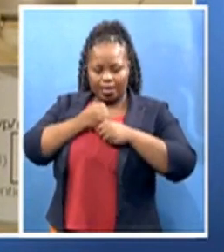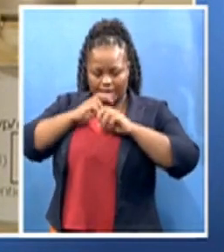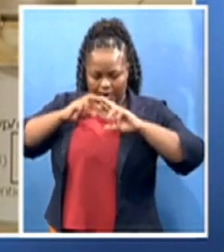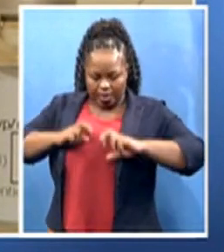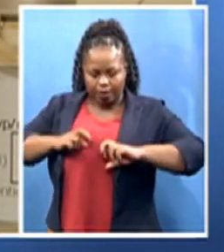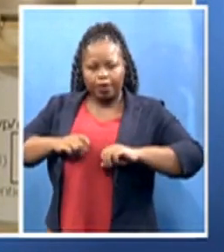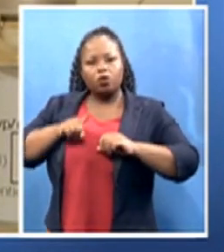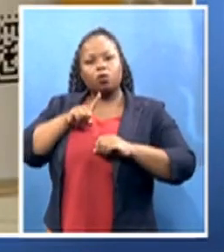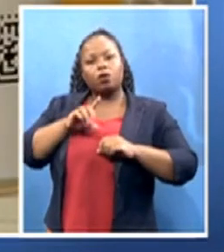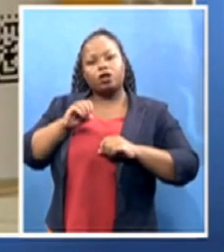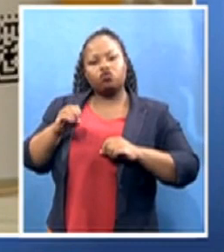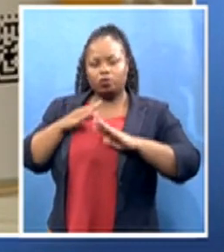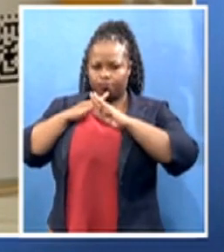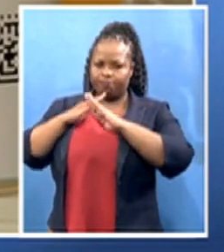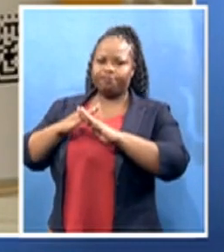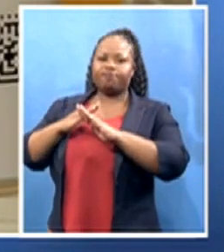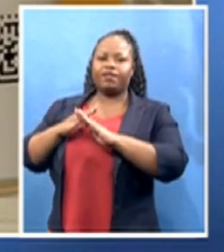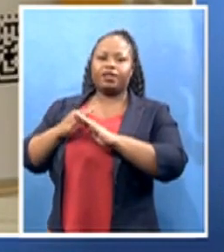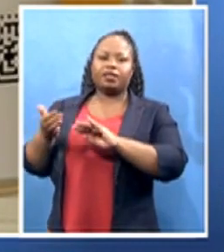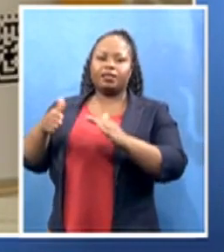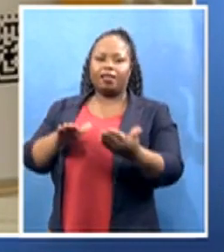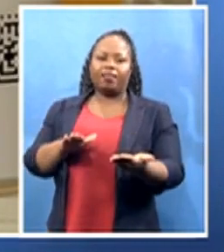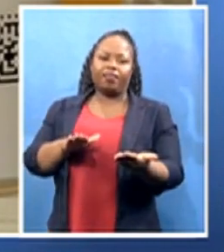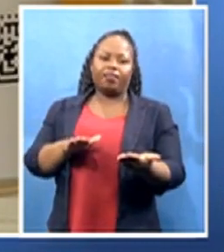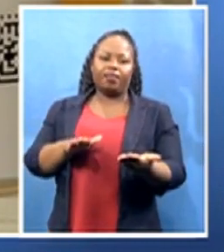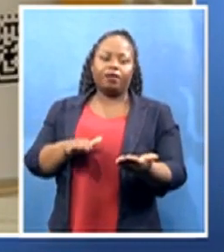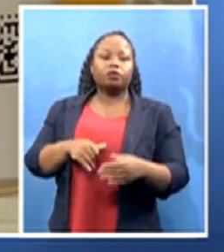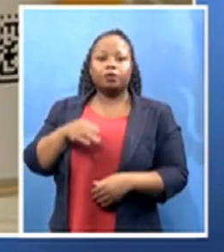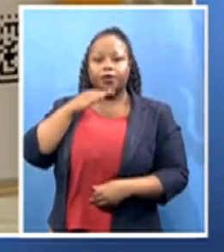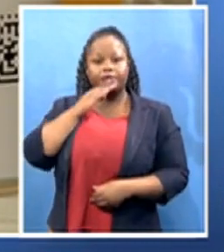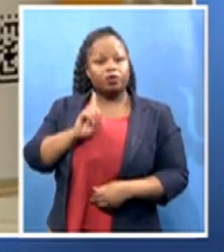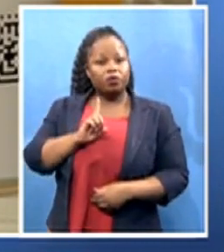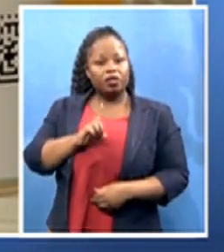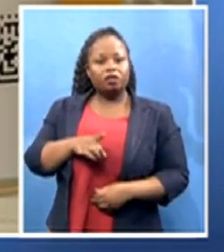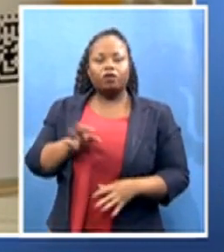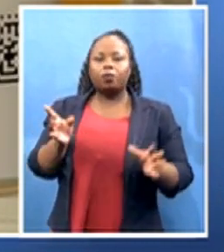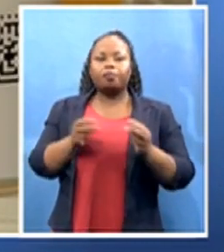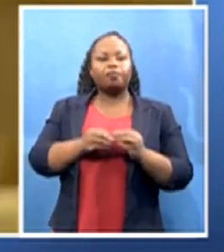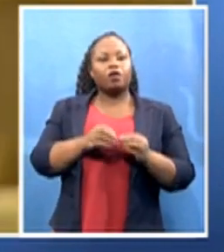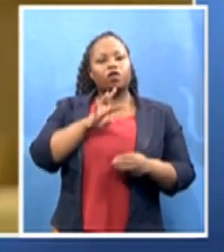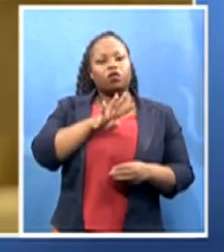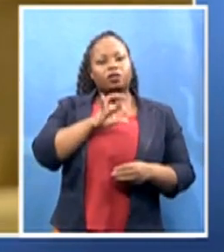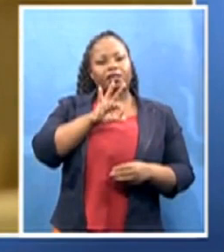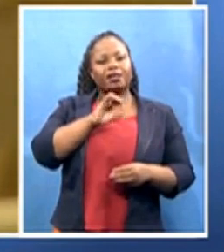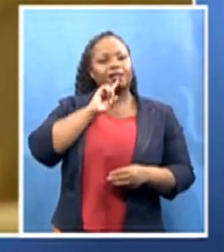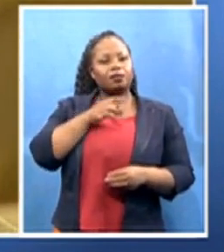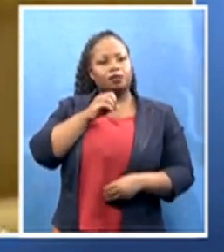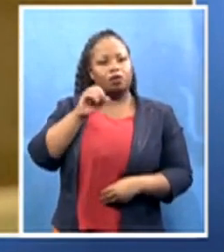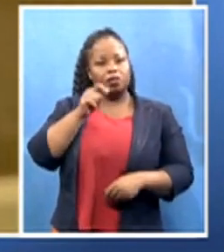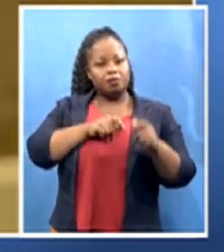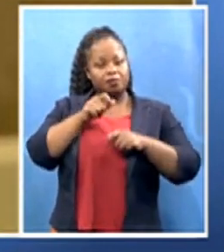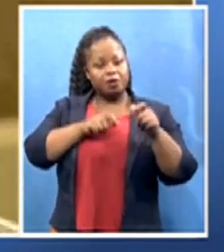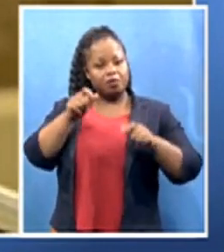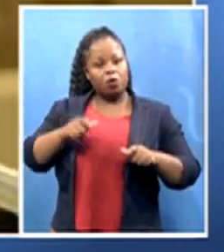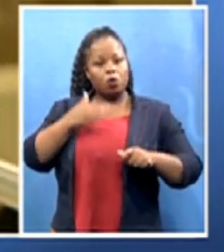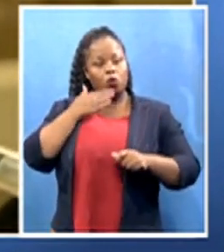words, of all of those 43,000 odd patients in the original trial, none of them died